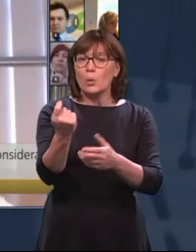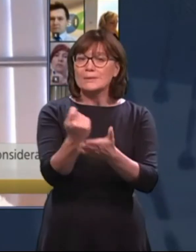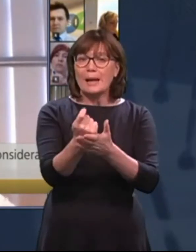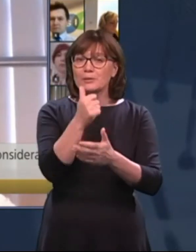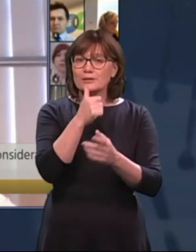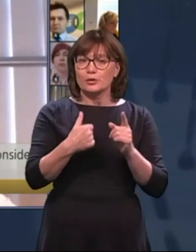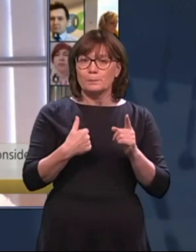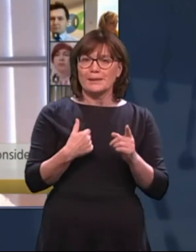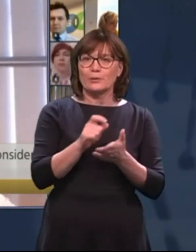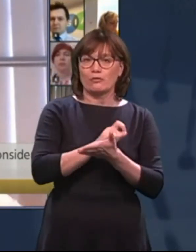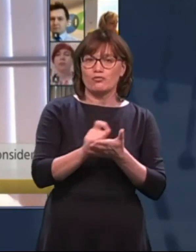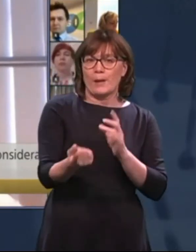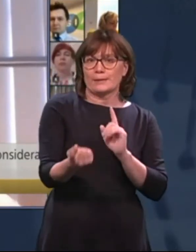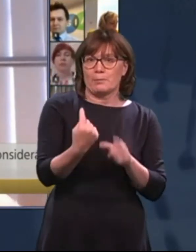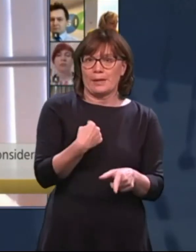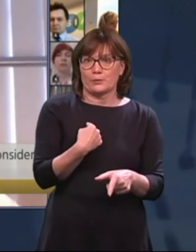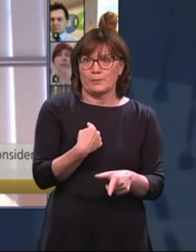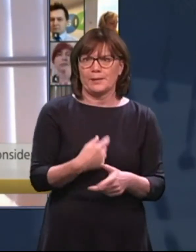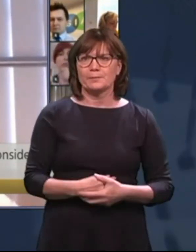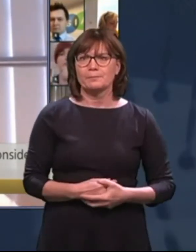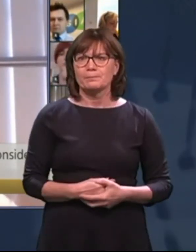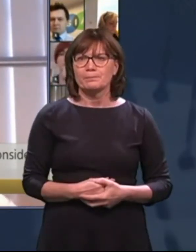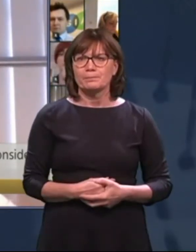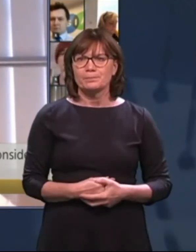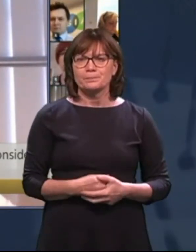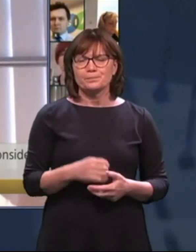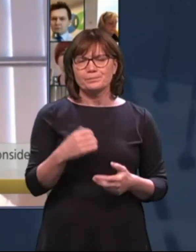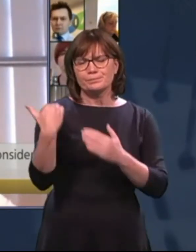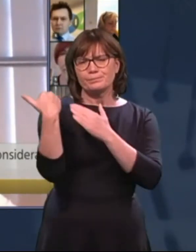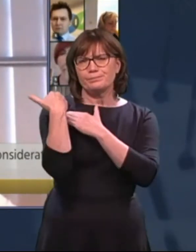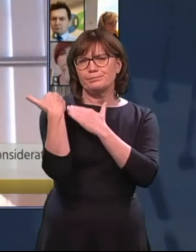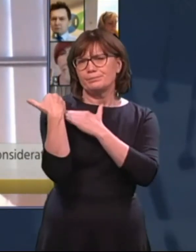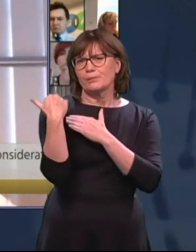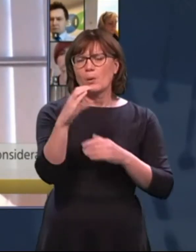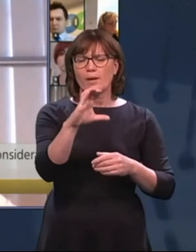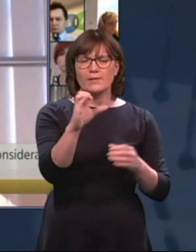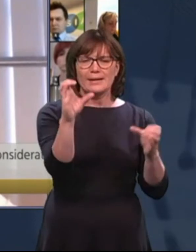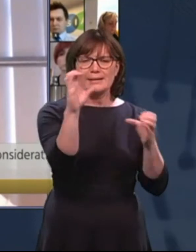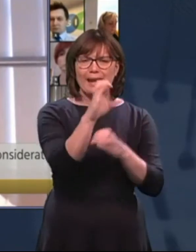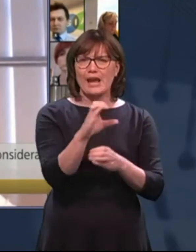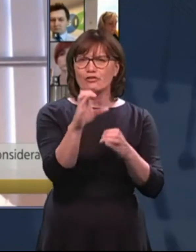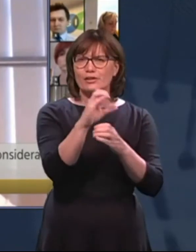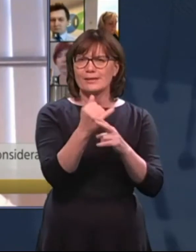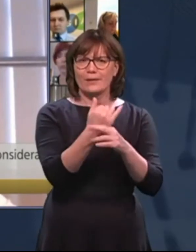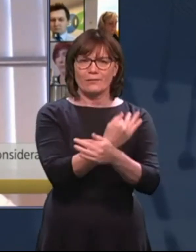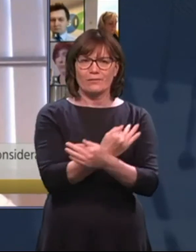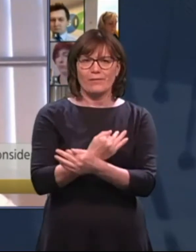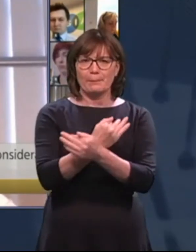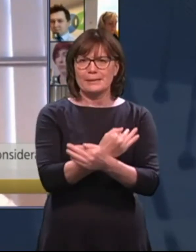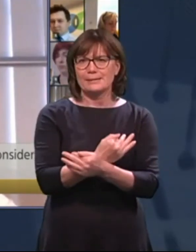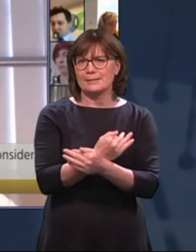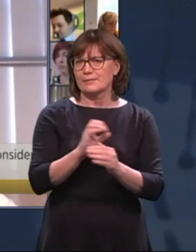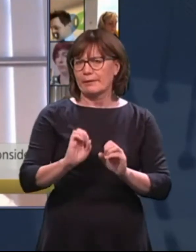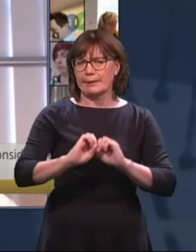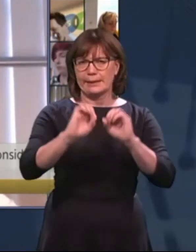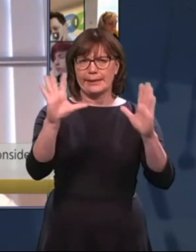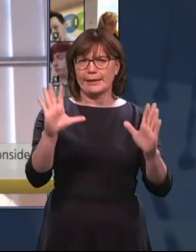back to you. So the vital role of carers and families is a clear theme, I think, in today's session.